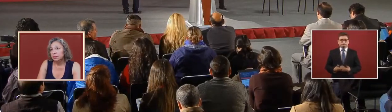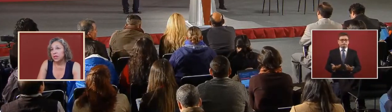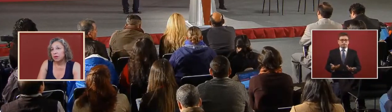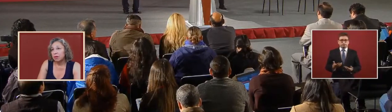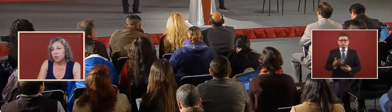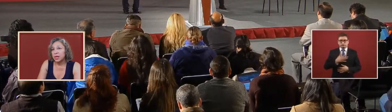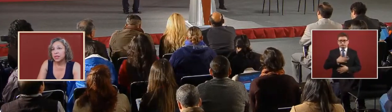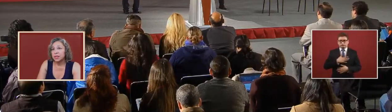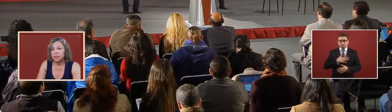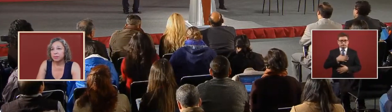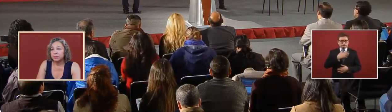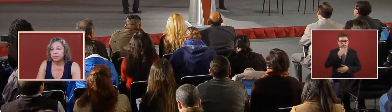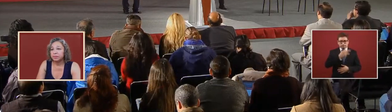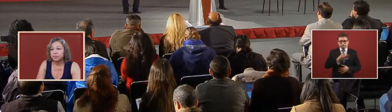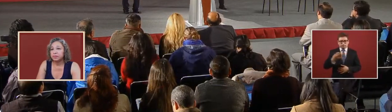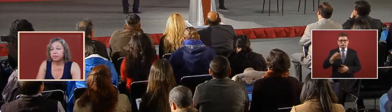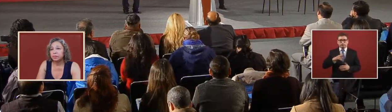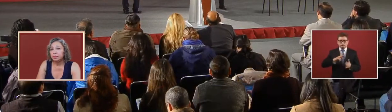their witnesses